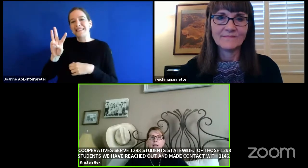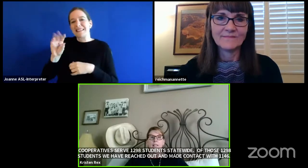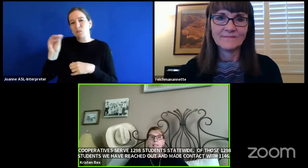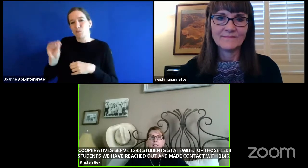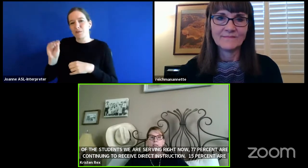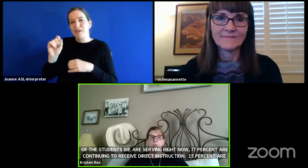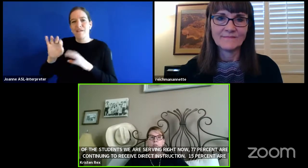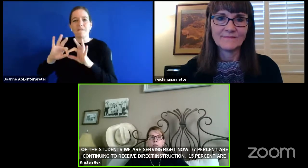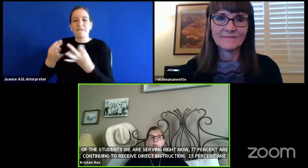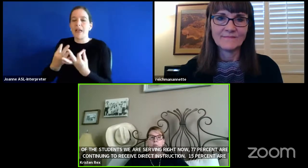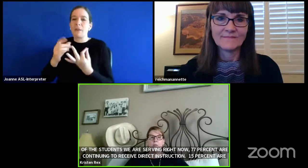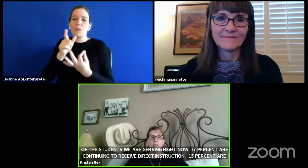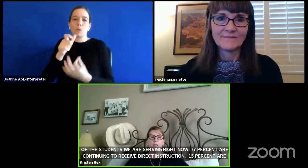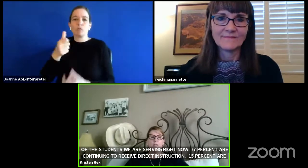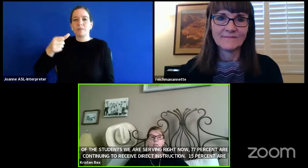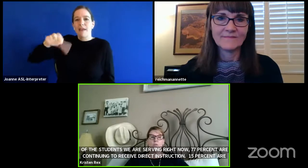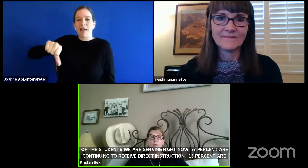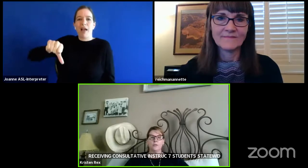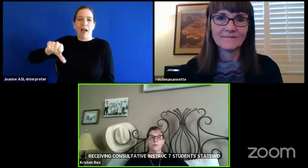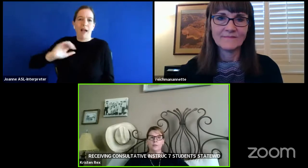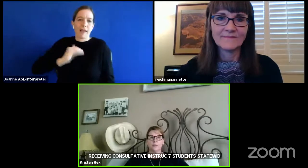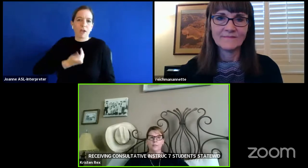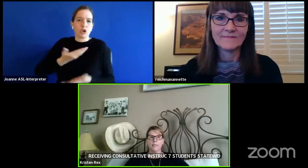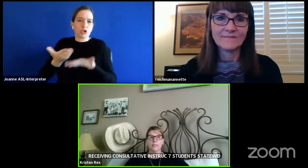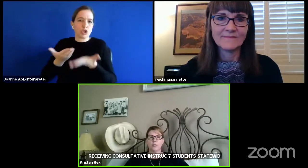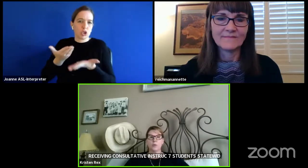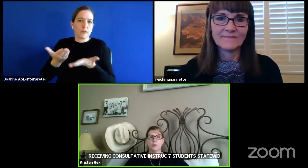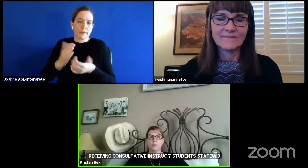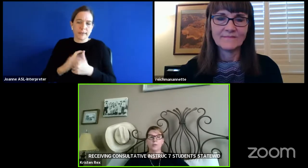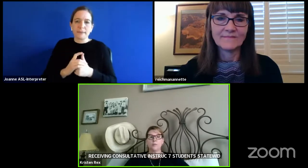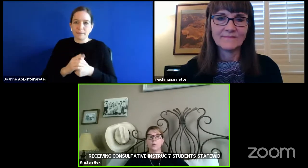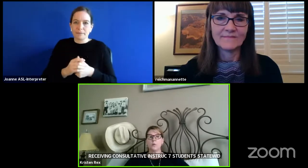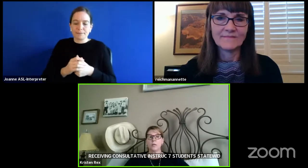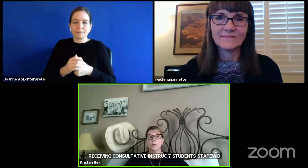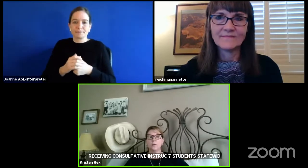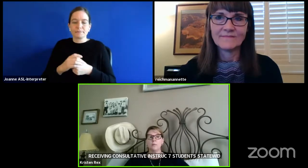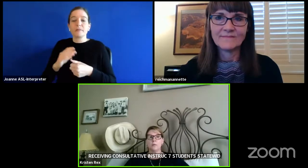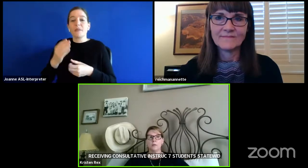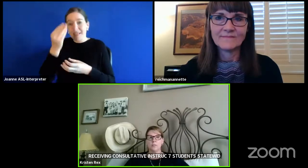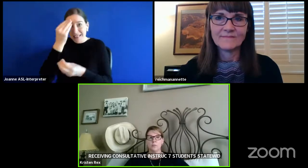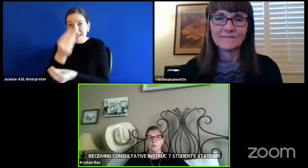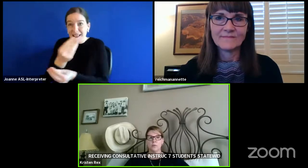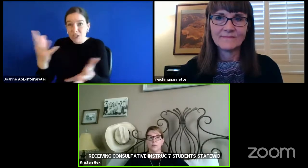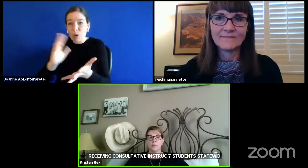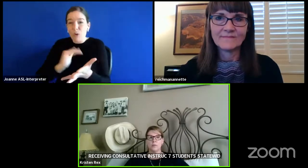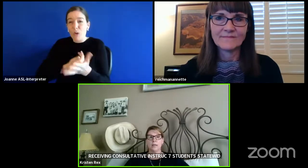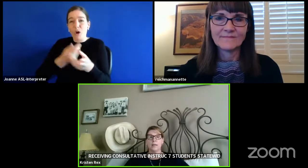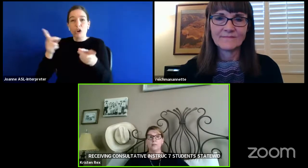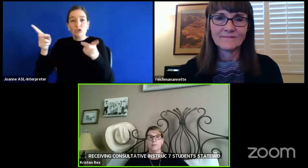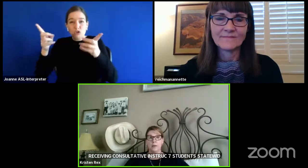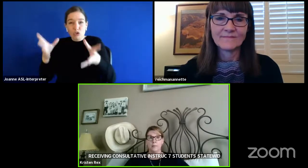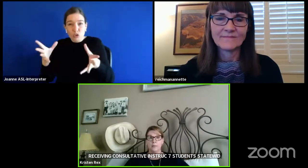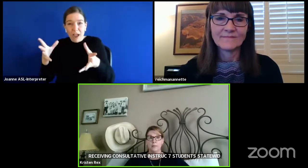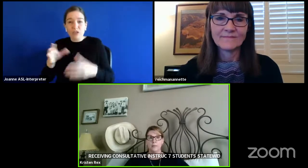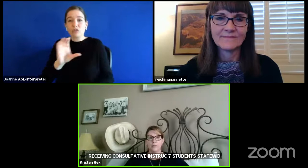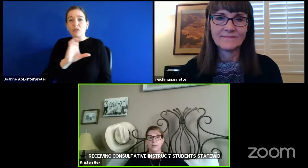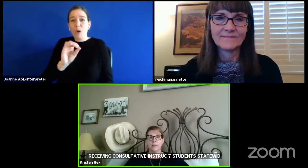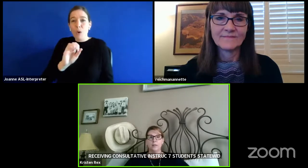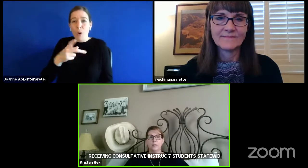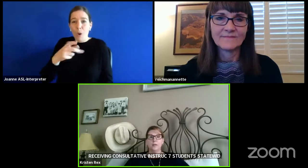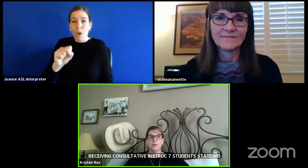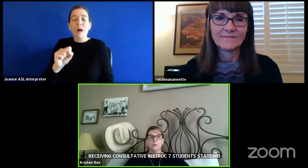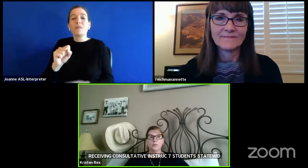And to let you know, our directors in each cooperative are working with their districts and the families